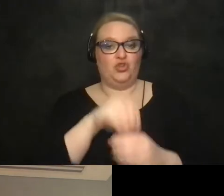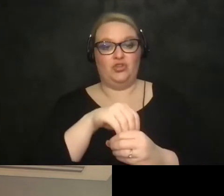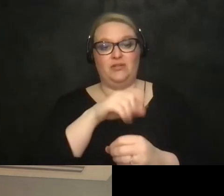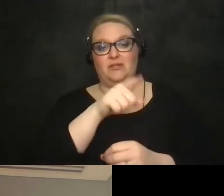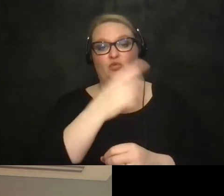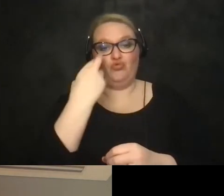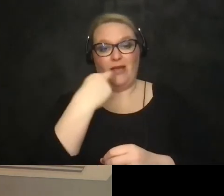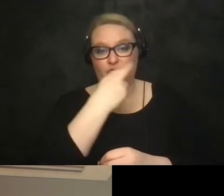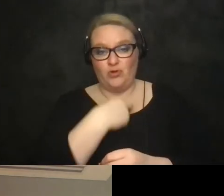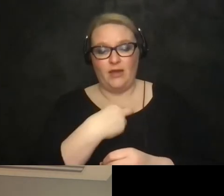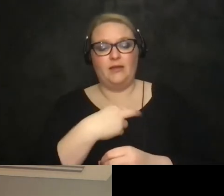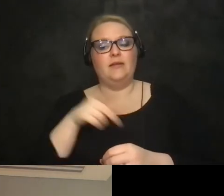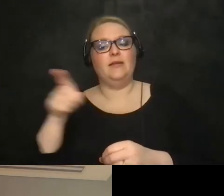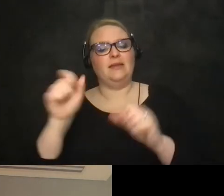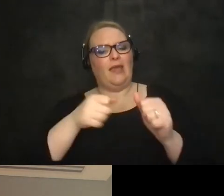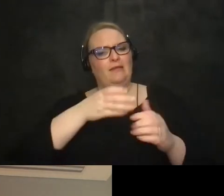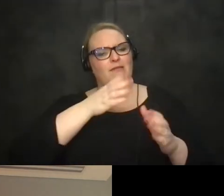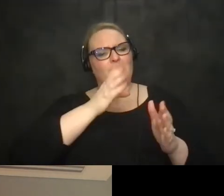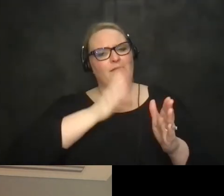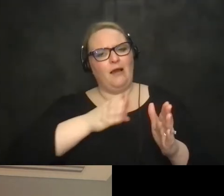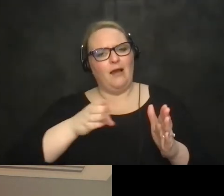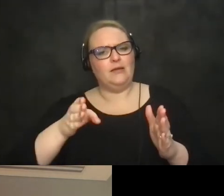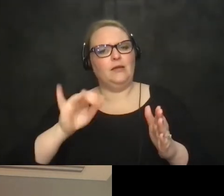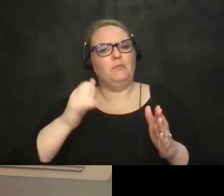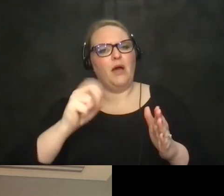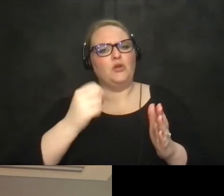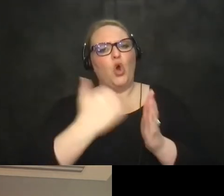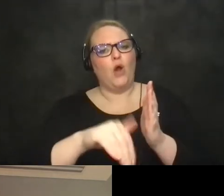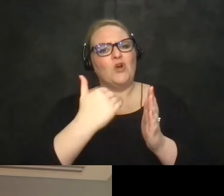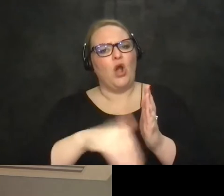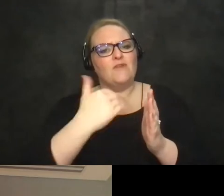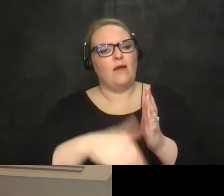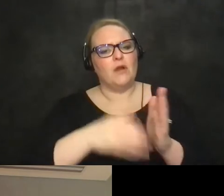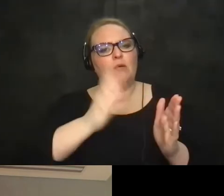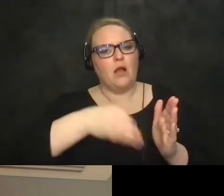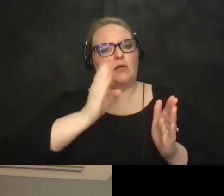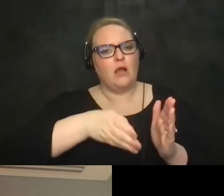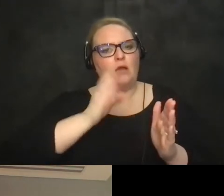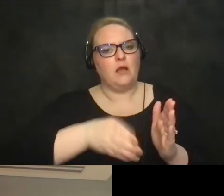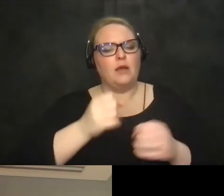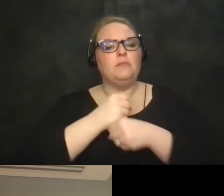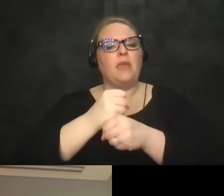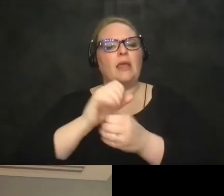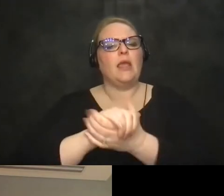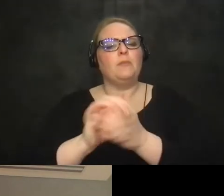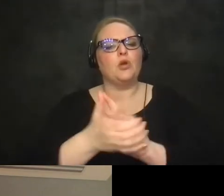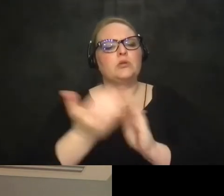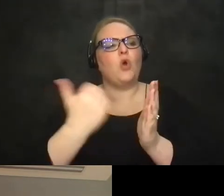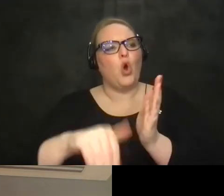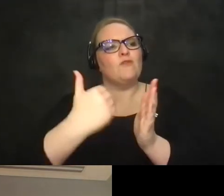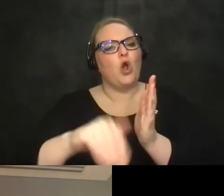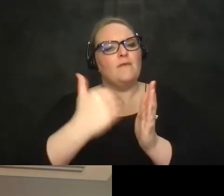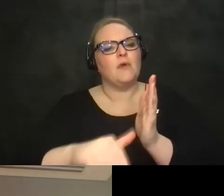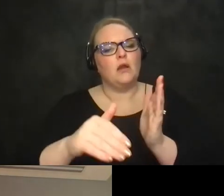um cut the buns repetitively for hours and and make burgers repetitively and